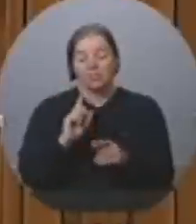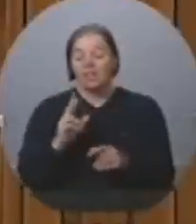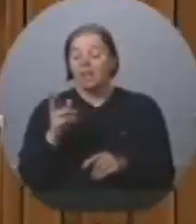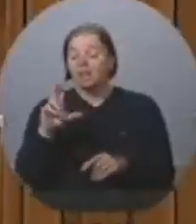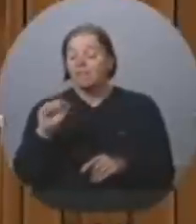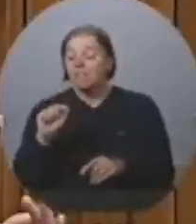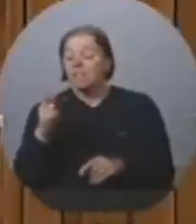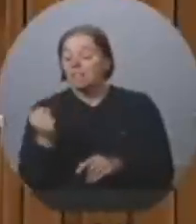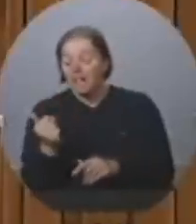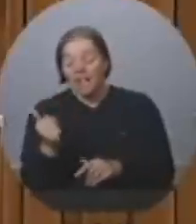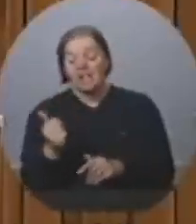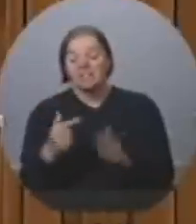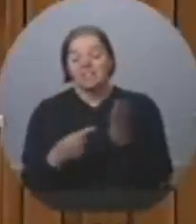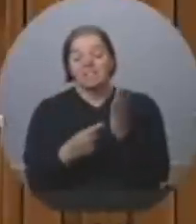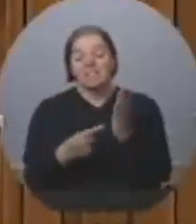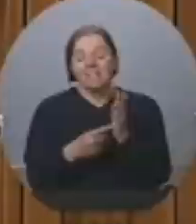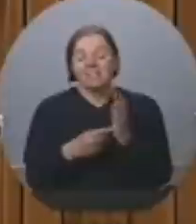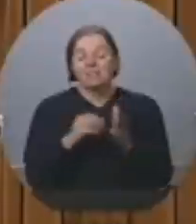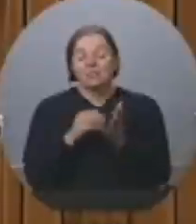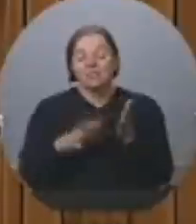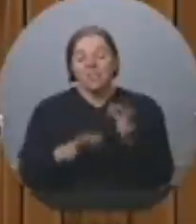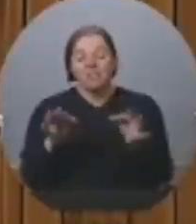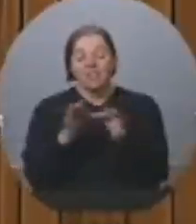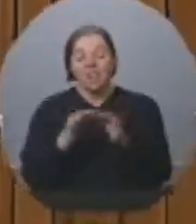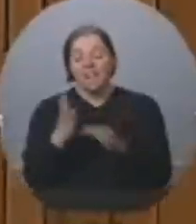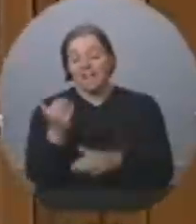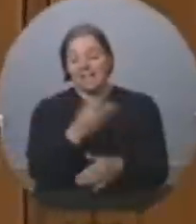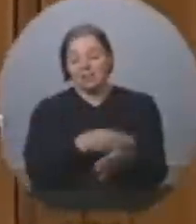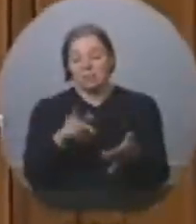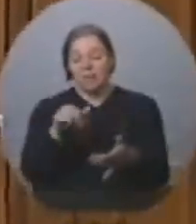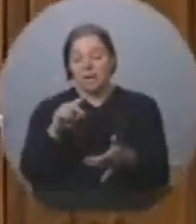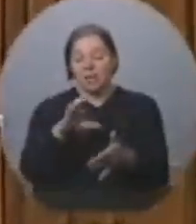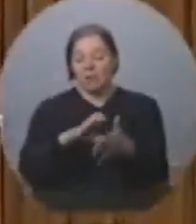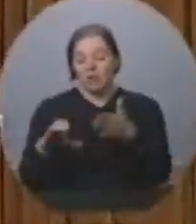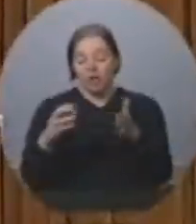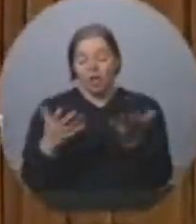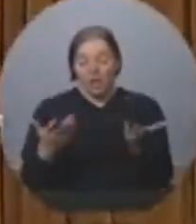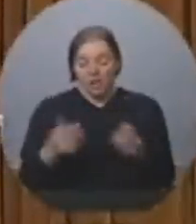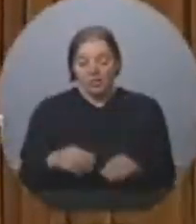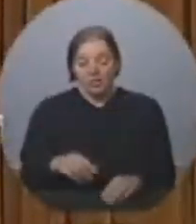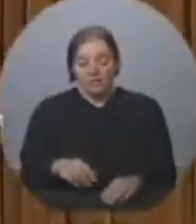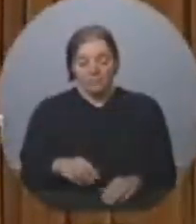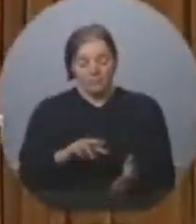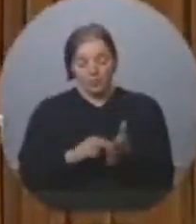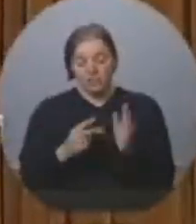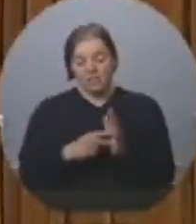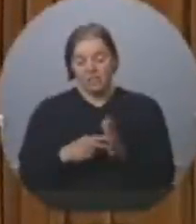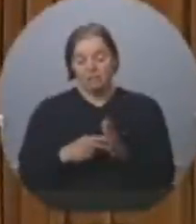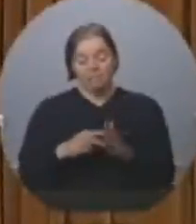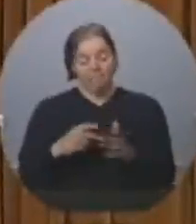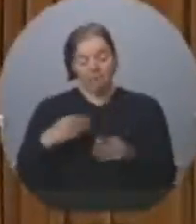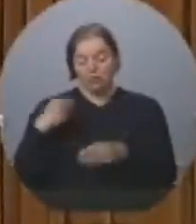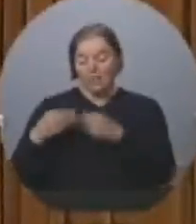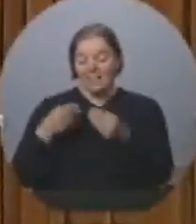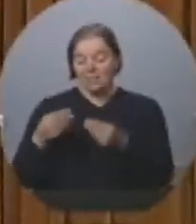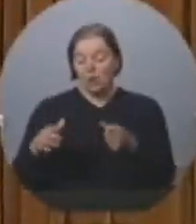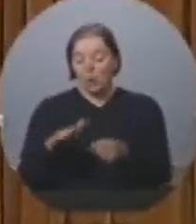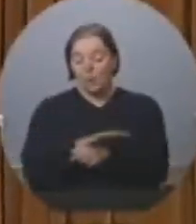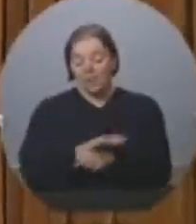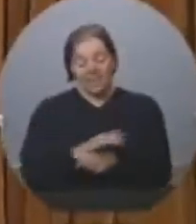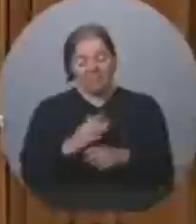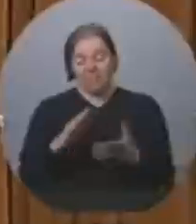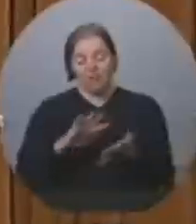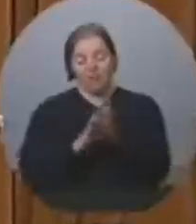surpass $15 billion. The government is in charge of pushing a whole generation towards the failure. Will the